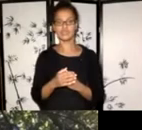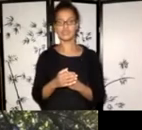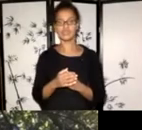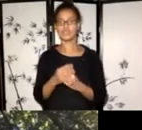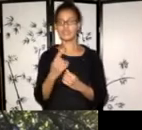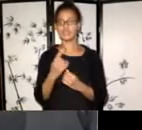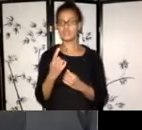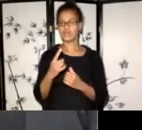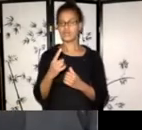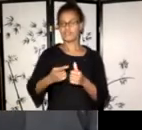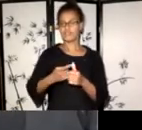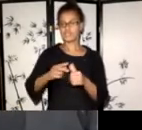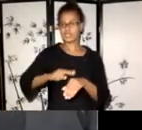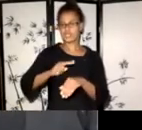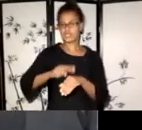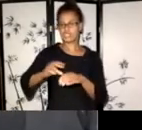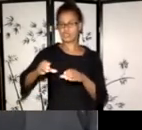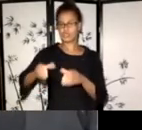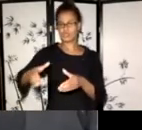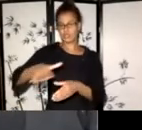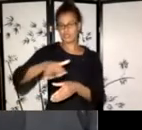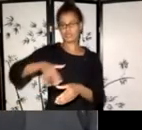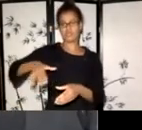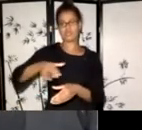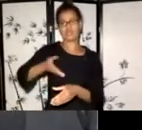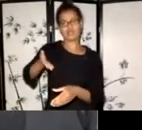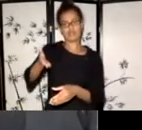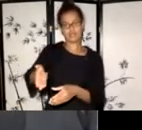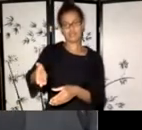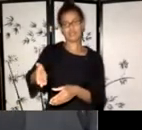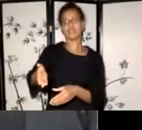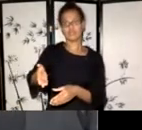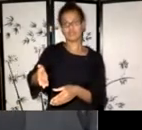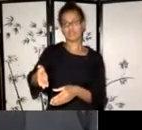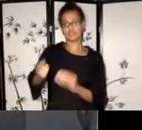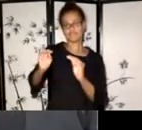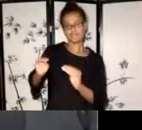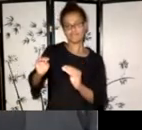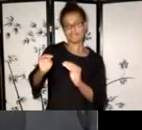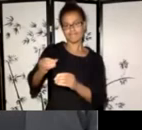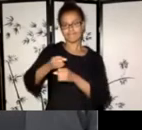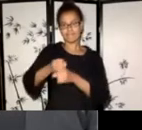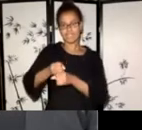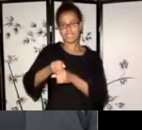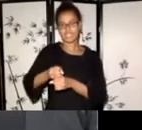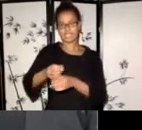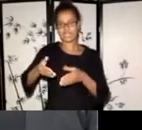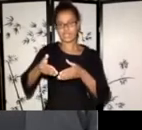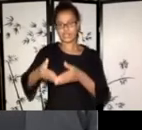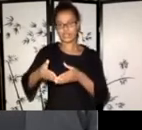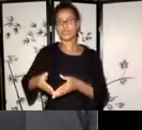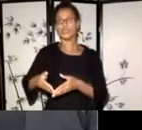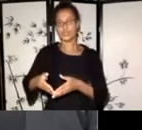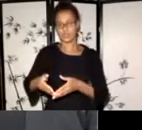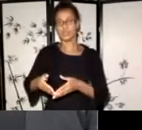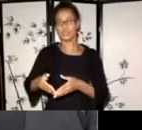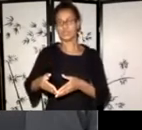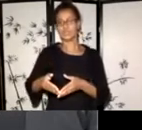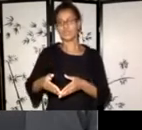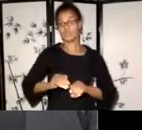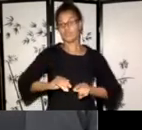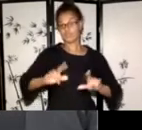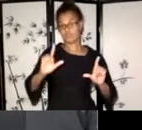And if you go to the next slide, Muhammad, it's just, uh, the same project, but just, uh, some more photos, um,